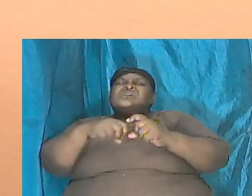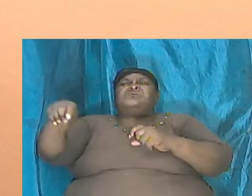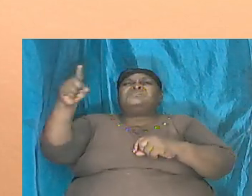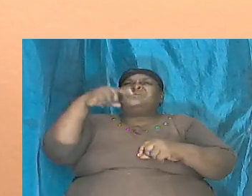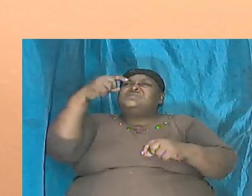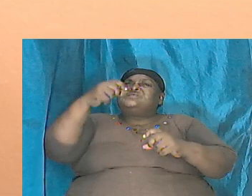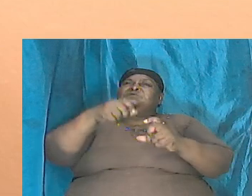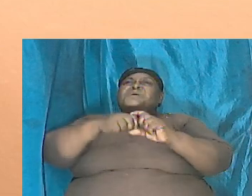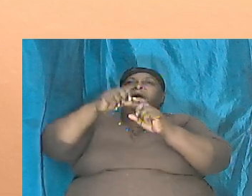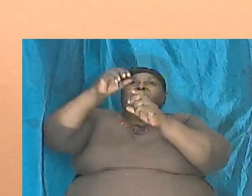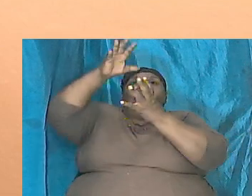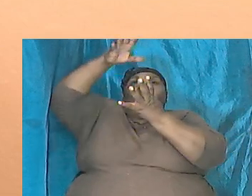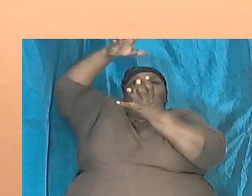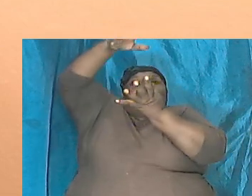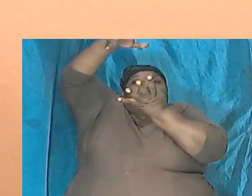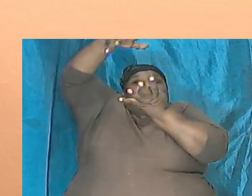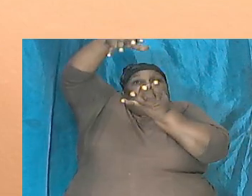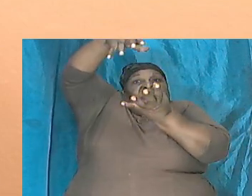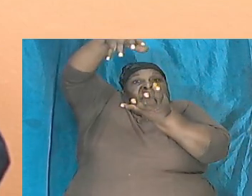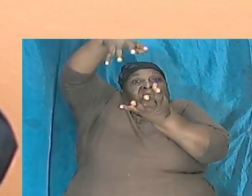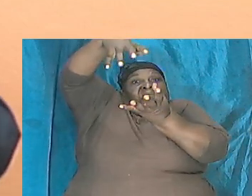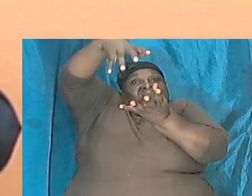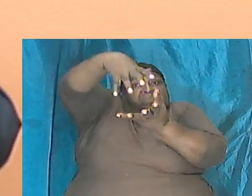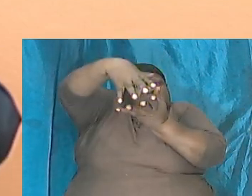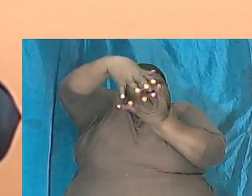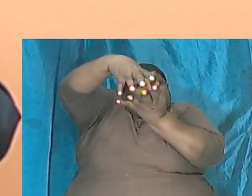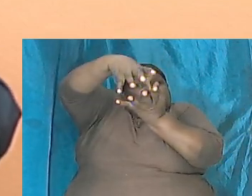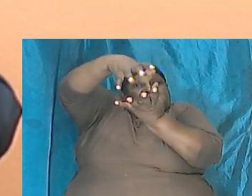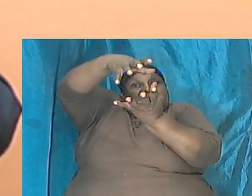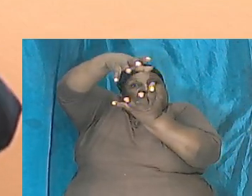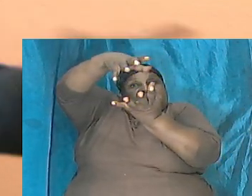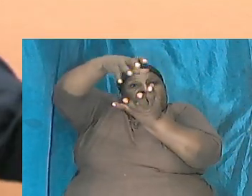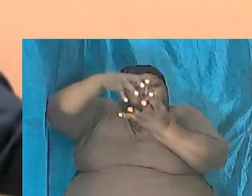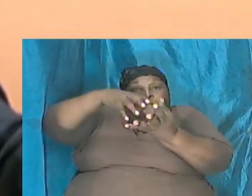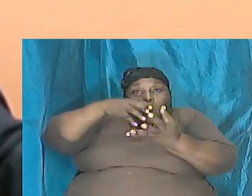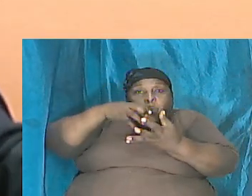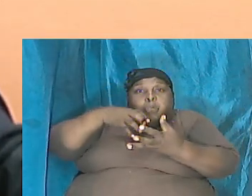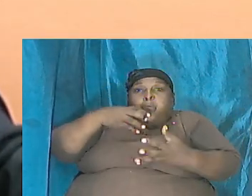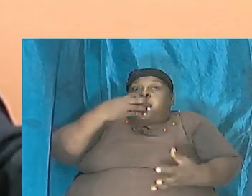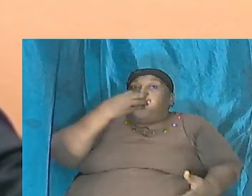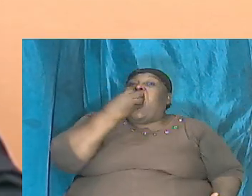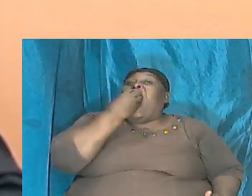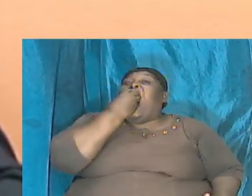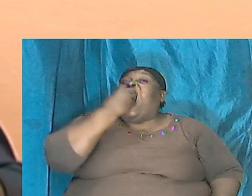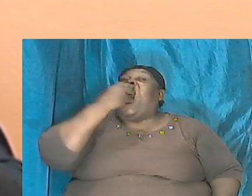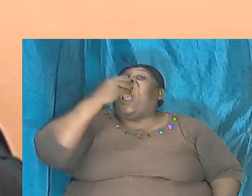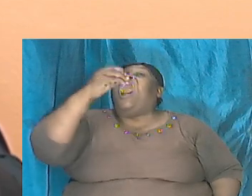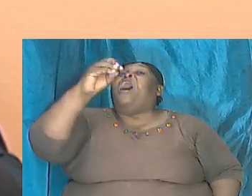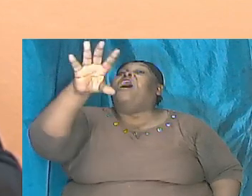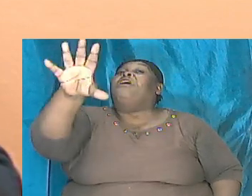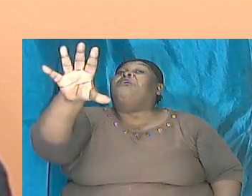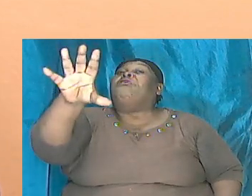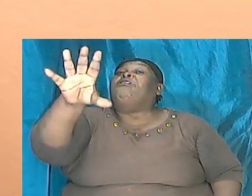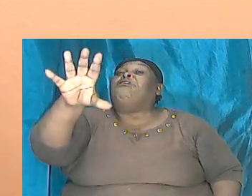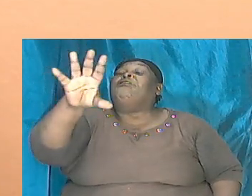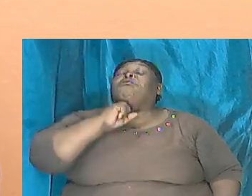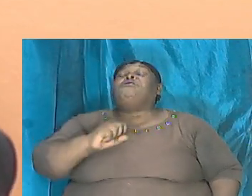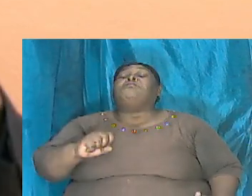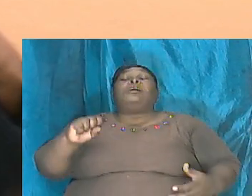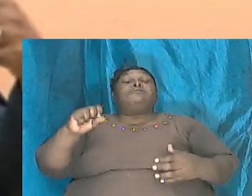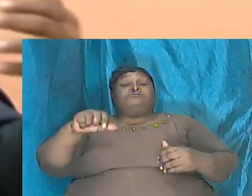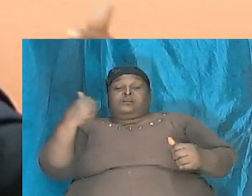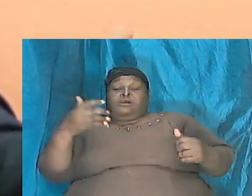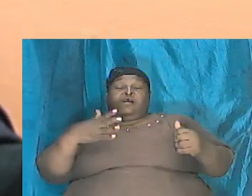You find them speaking about dragons that spew fire from their mouth. In other